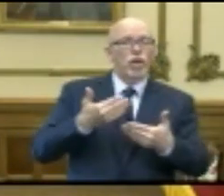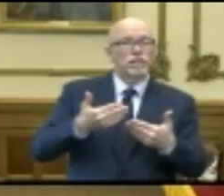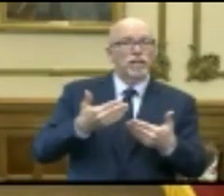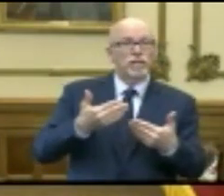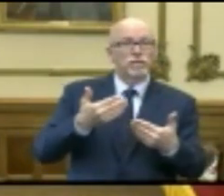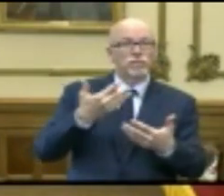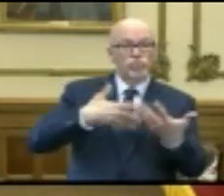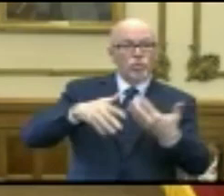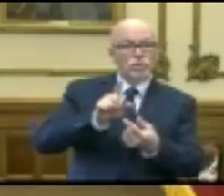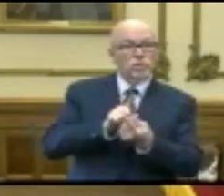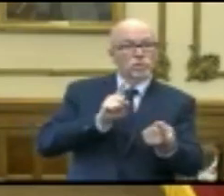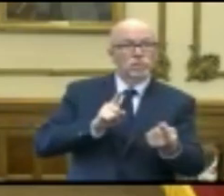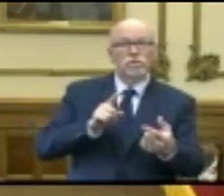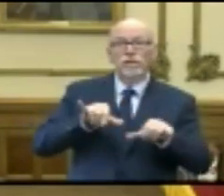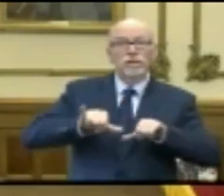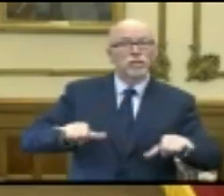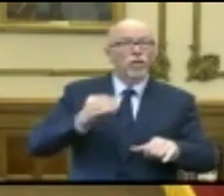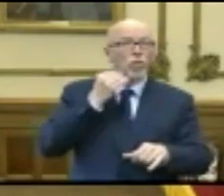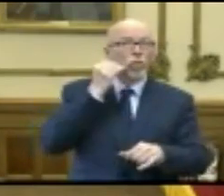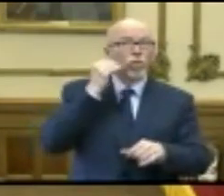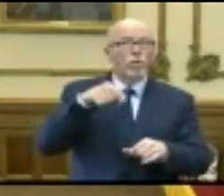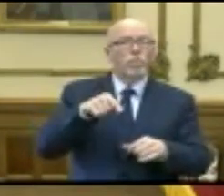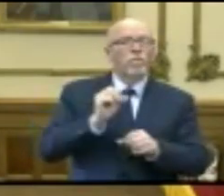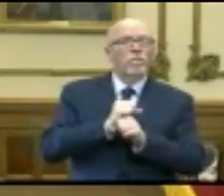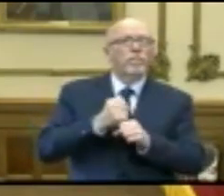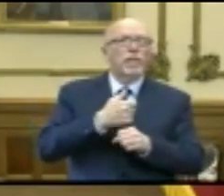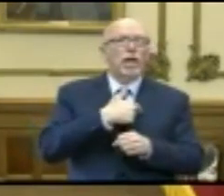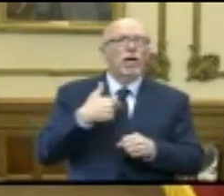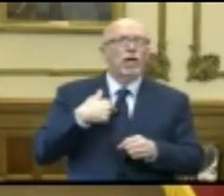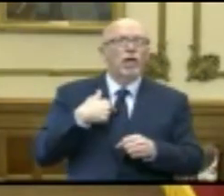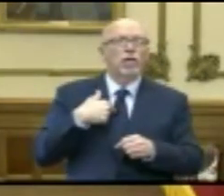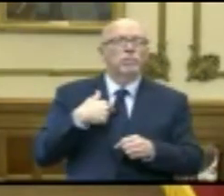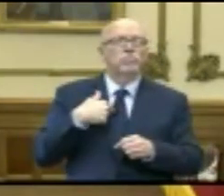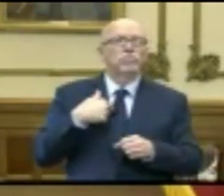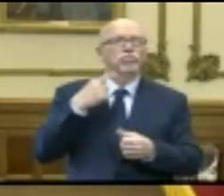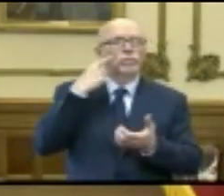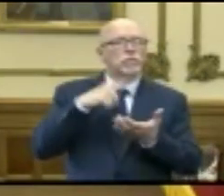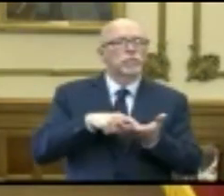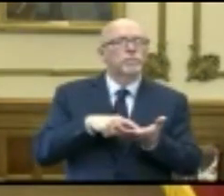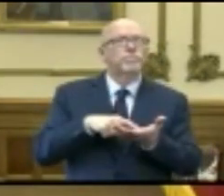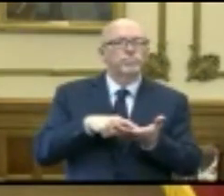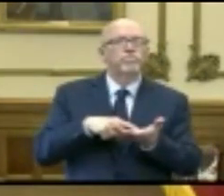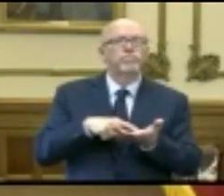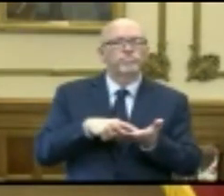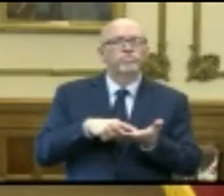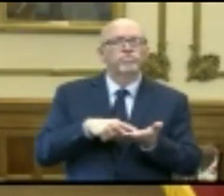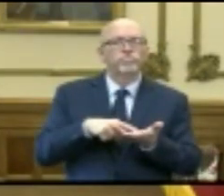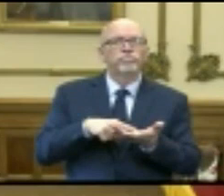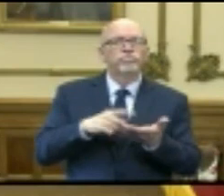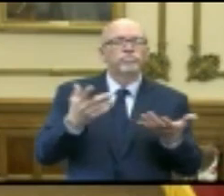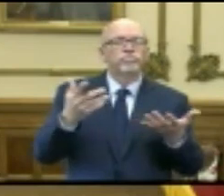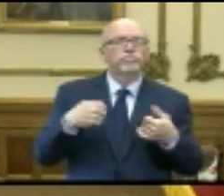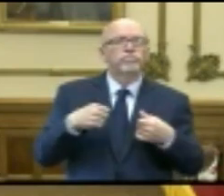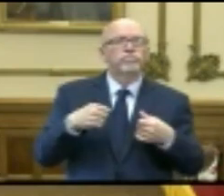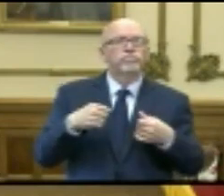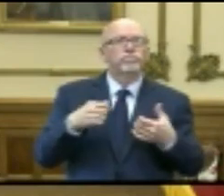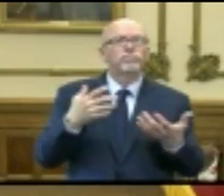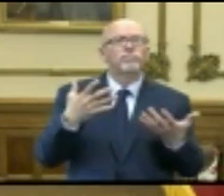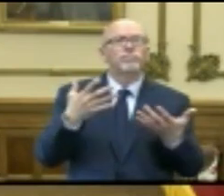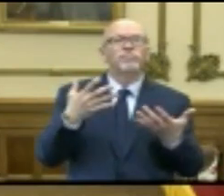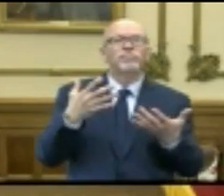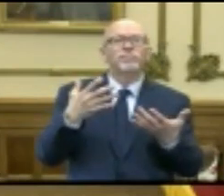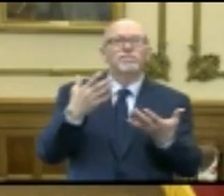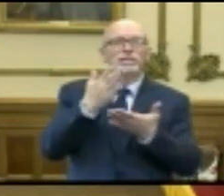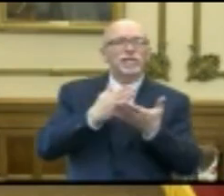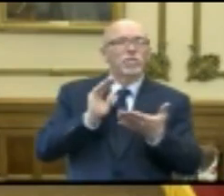distancing and sheltering in place has made us recognize, you know, how